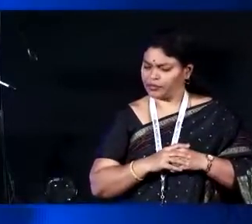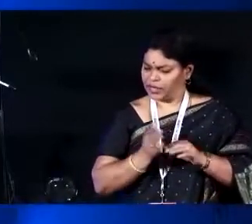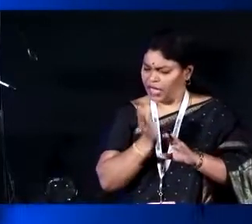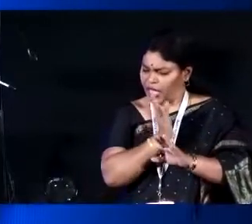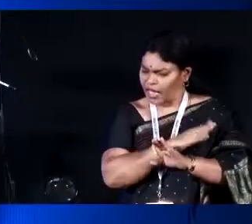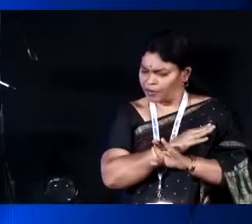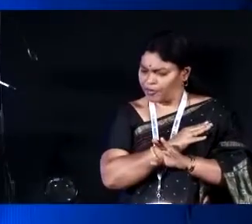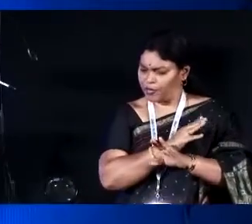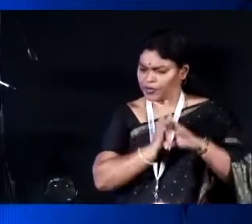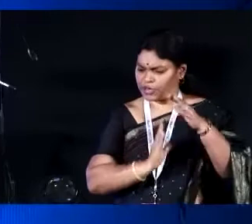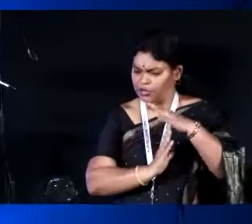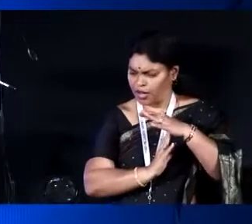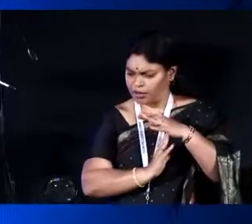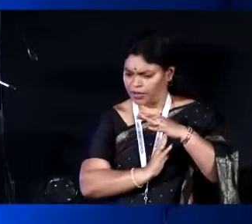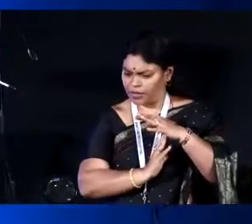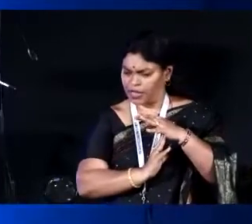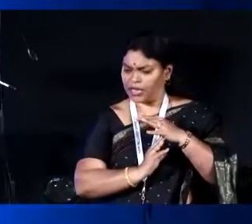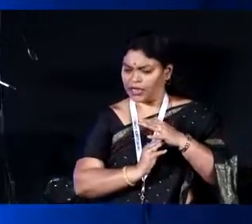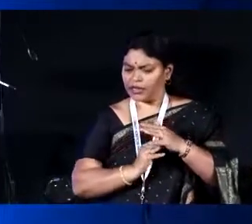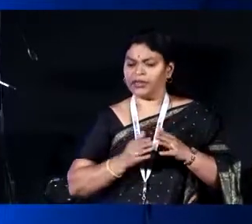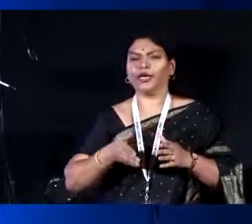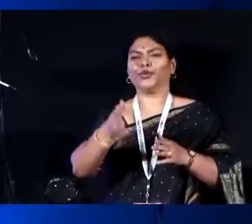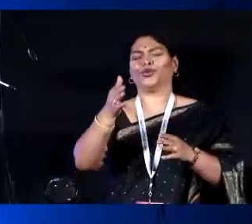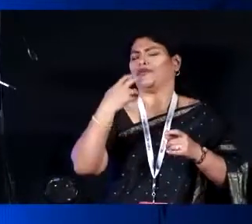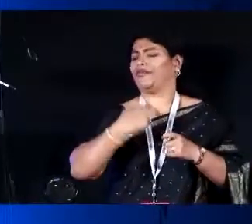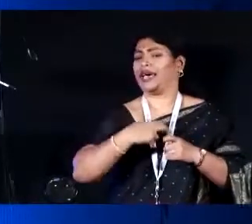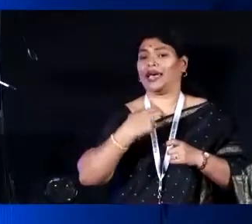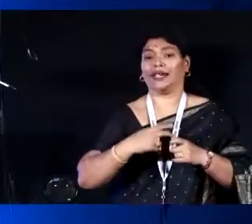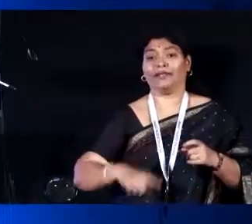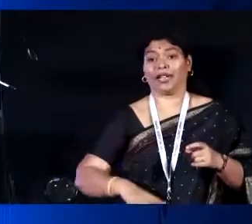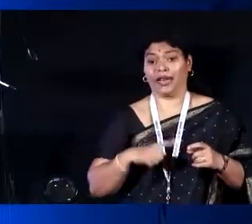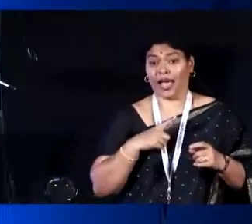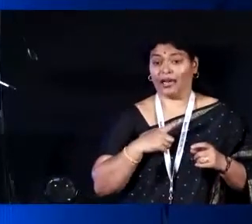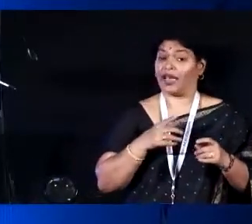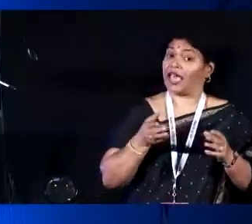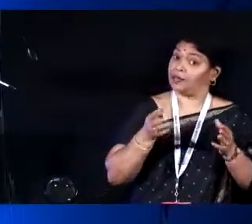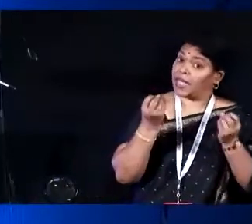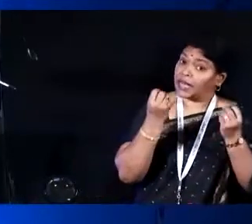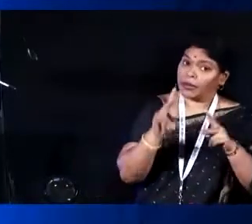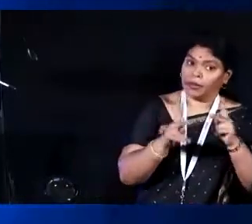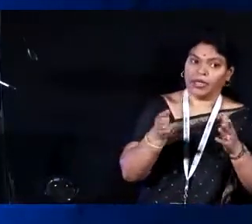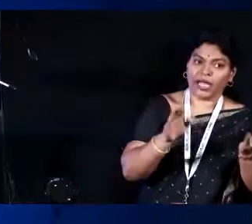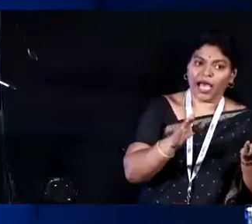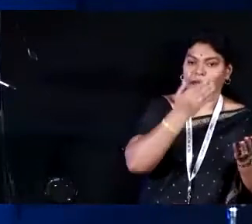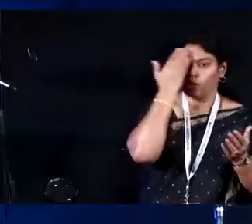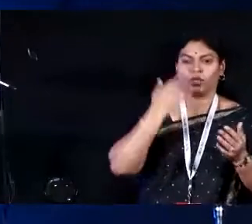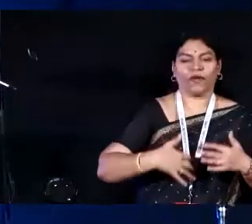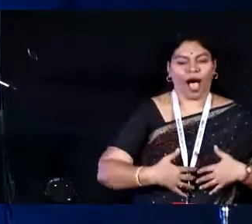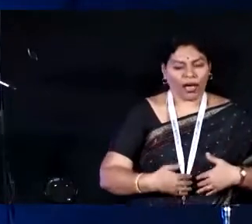they settle down in slums, they go through a miserable life. Many people die because of hunger, because of cold,